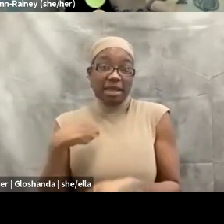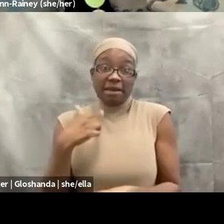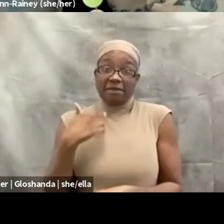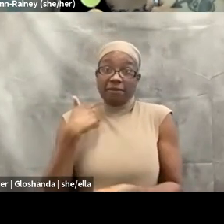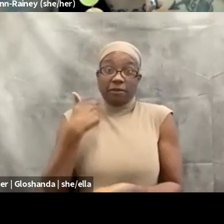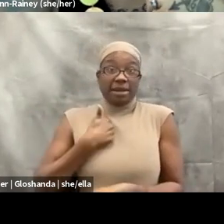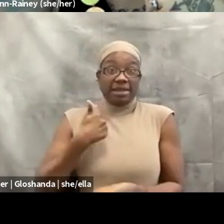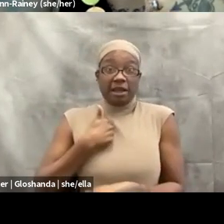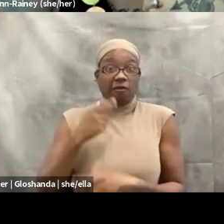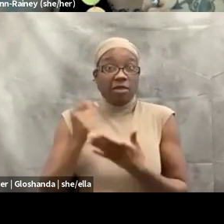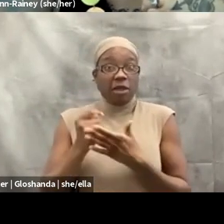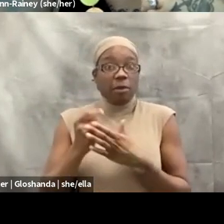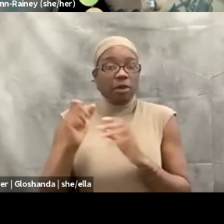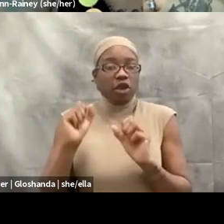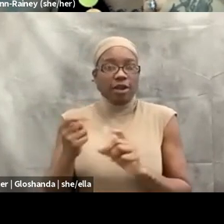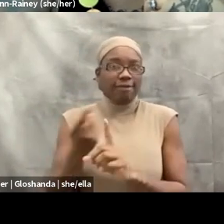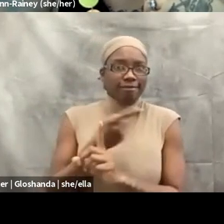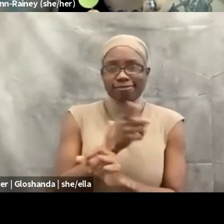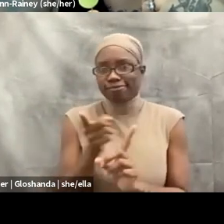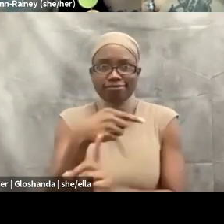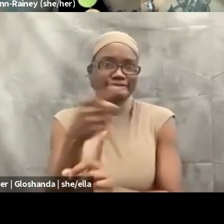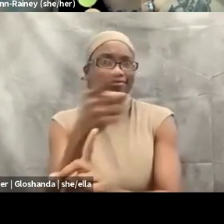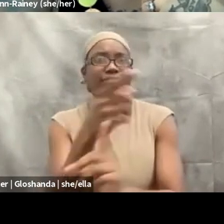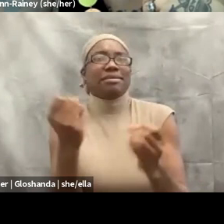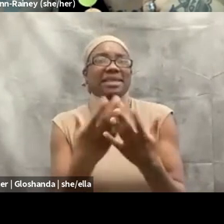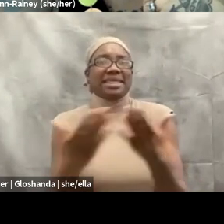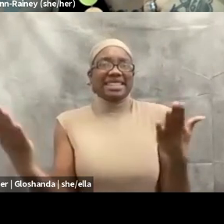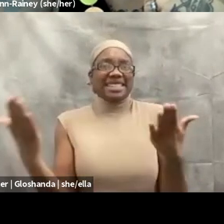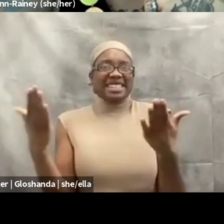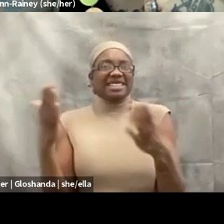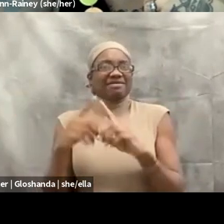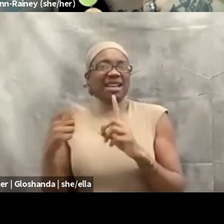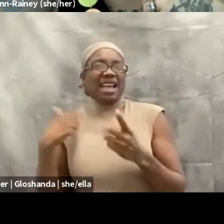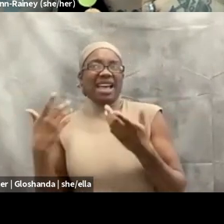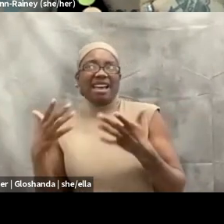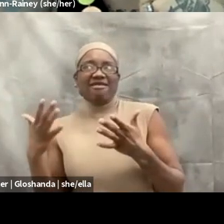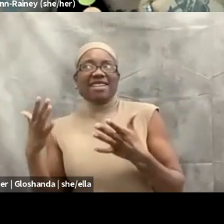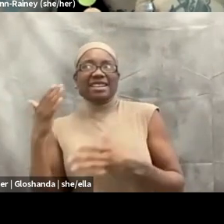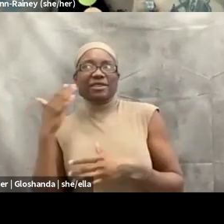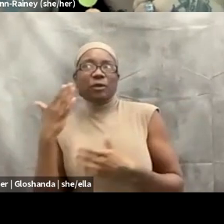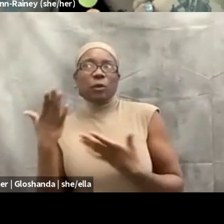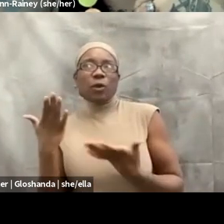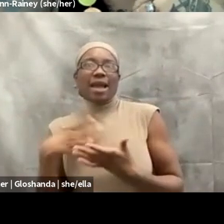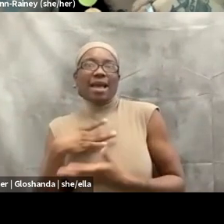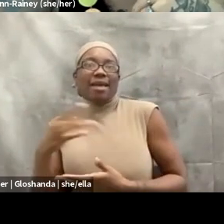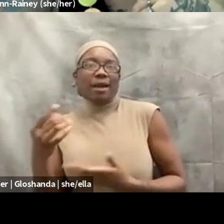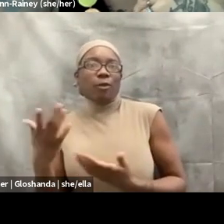Um, and people know what they need, right. And people have an innate, uh, wisdom and ability to heal.